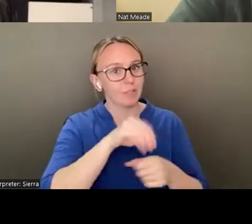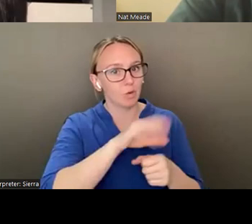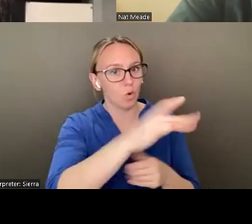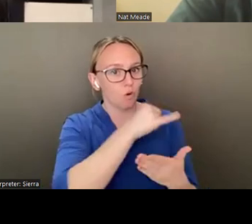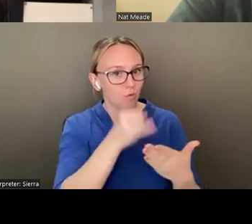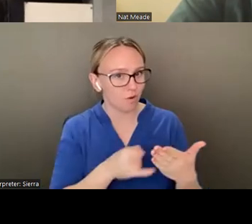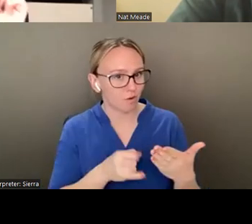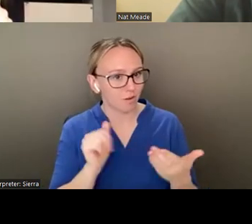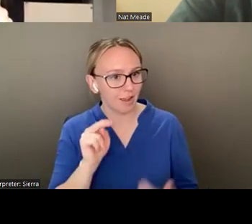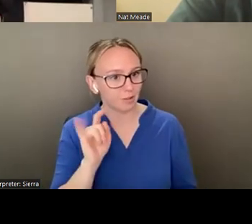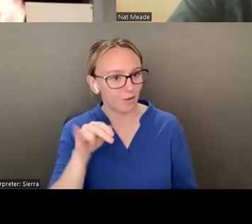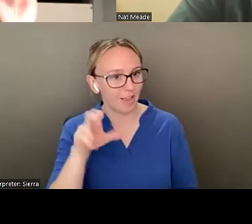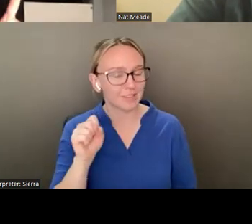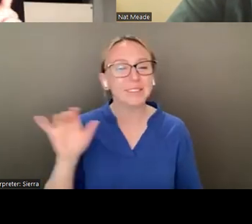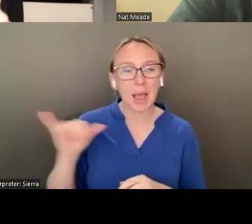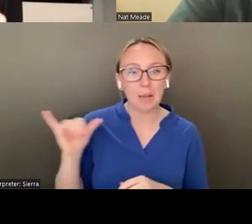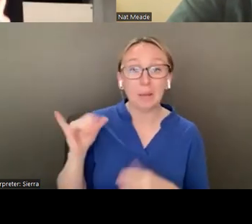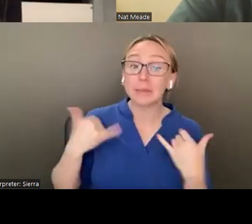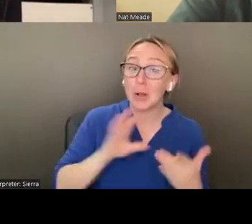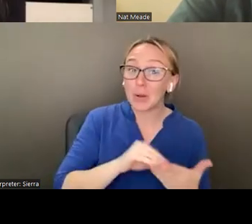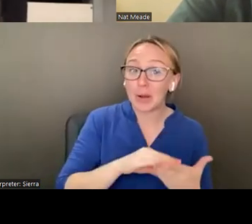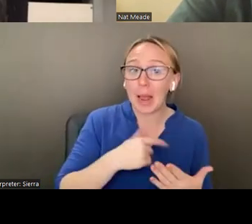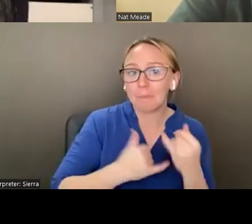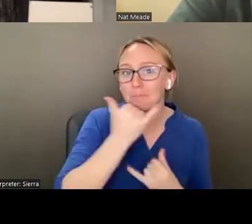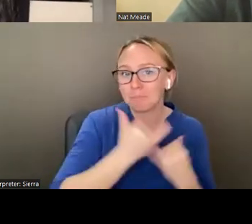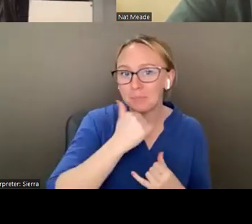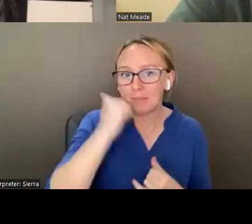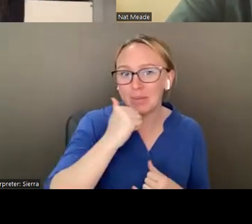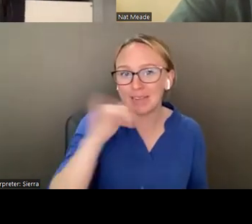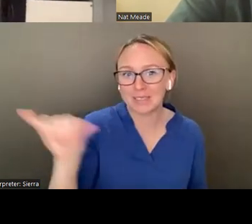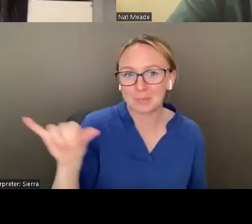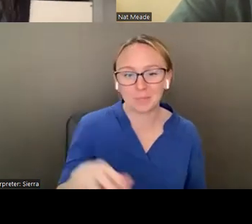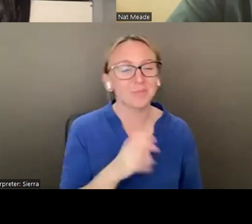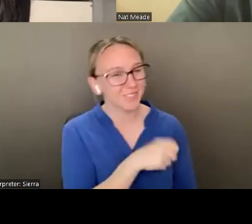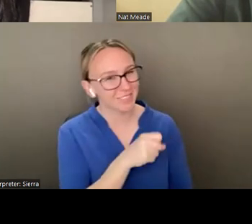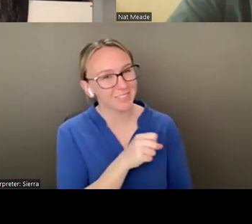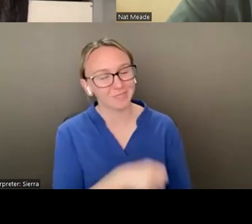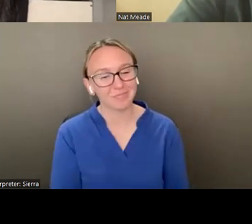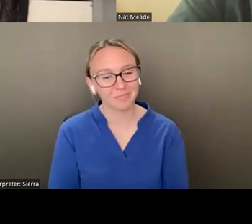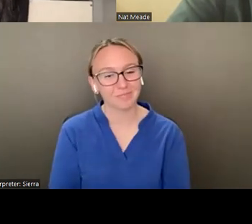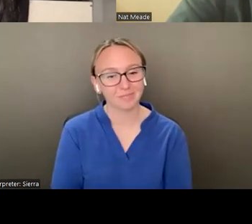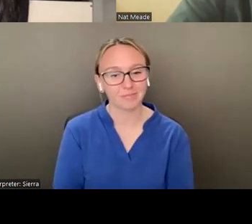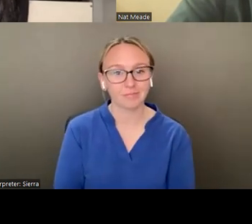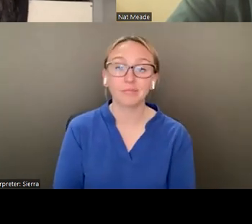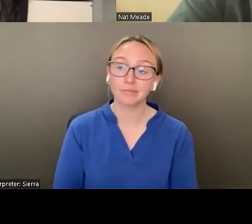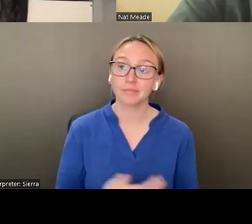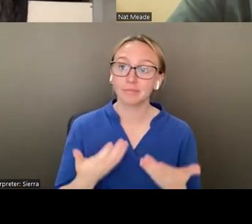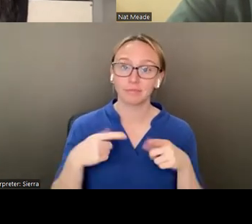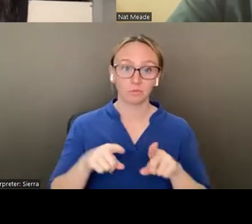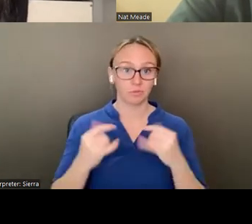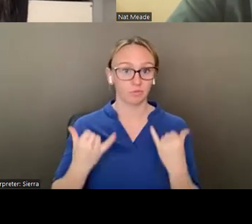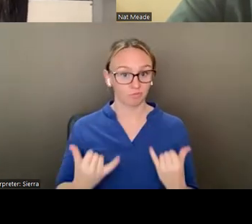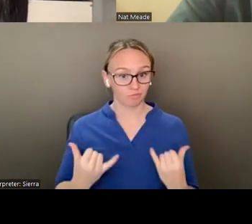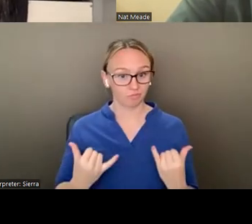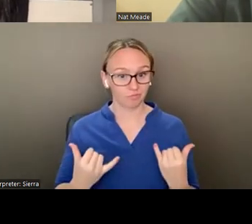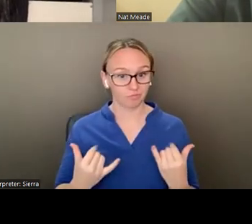Same, still learning, making mistakes every day, too. Yes. All right. Well, during this portion of the